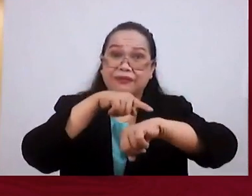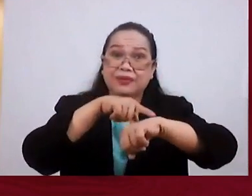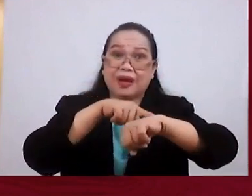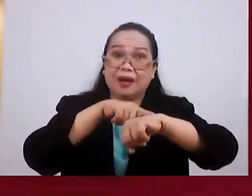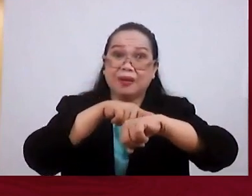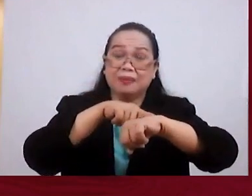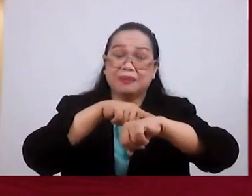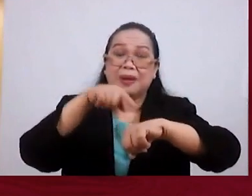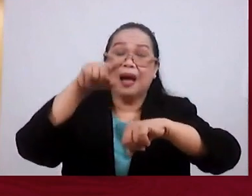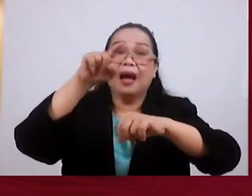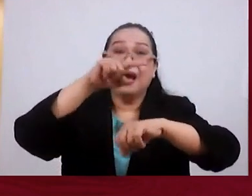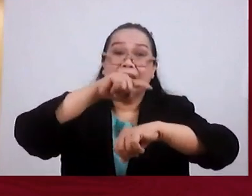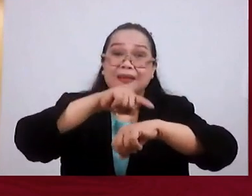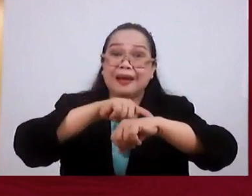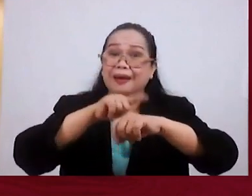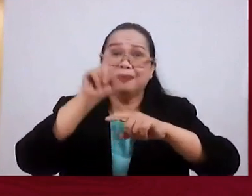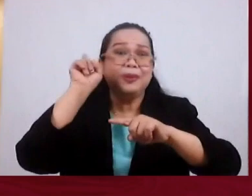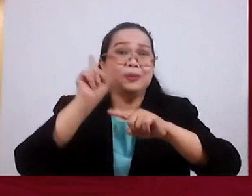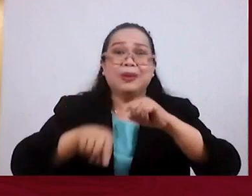no return.